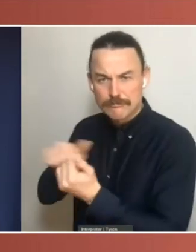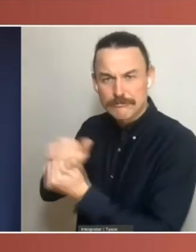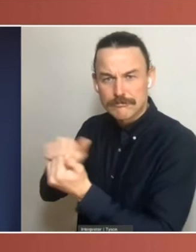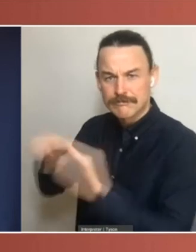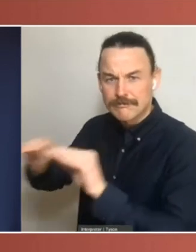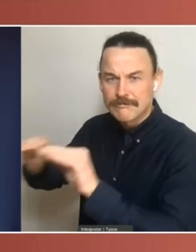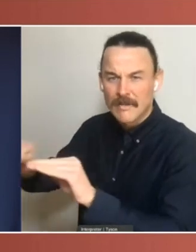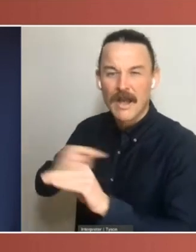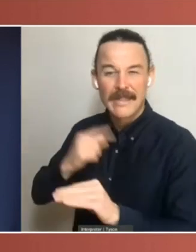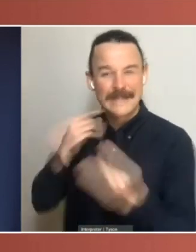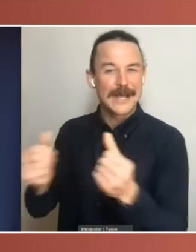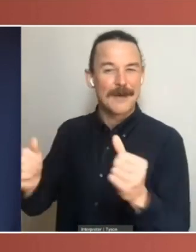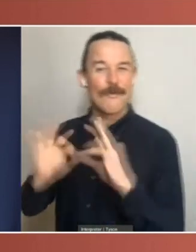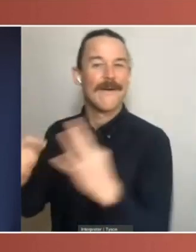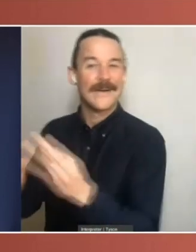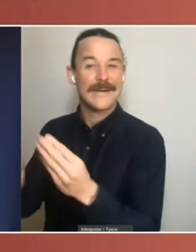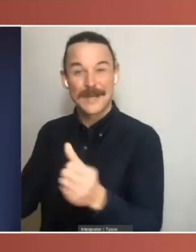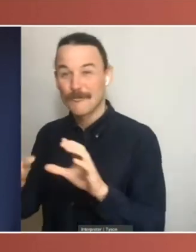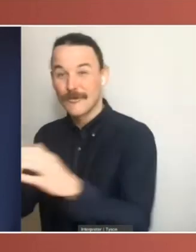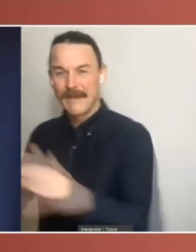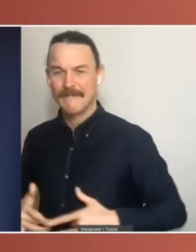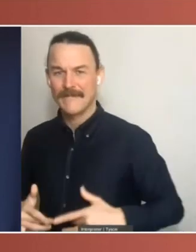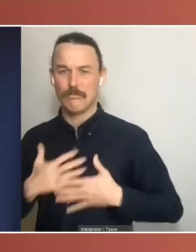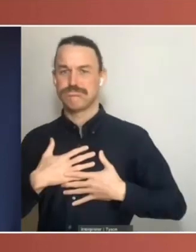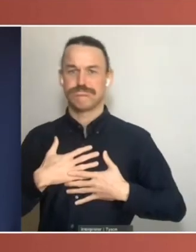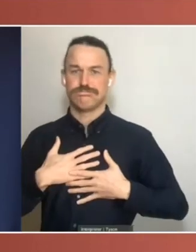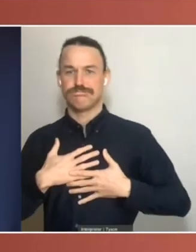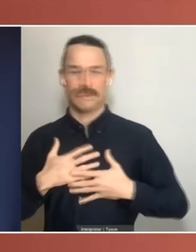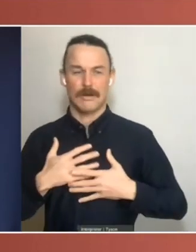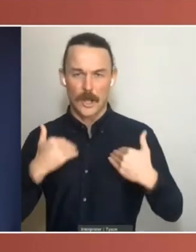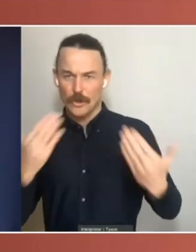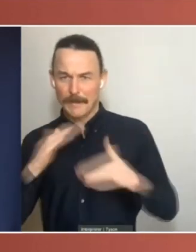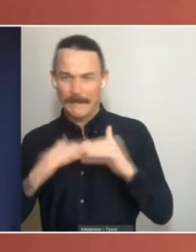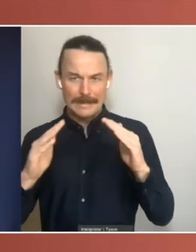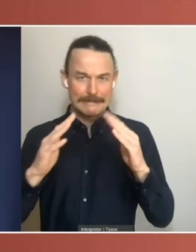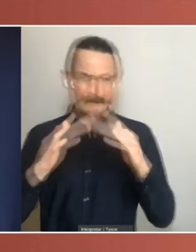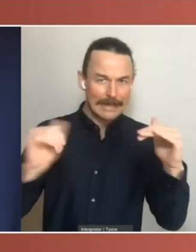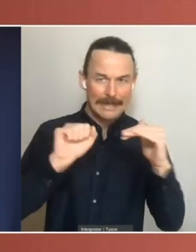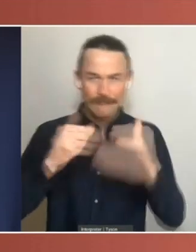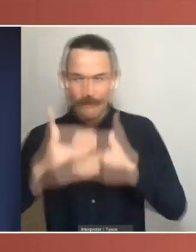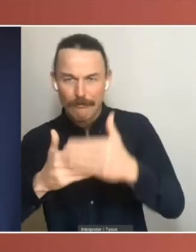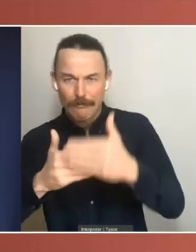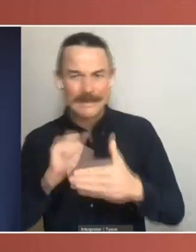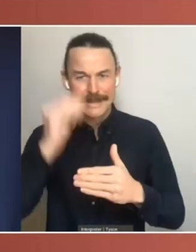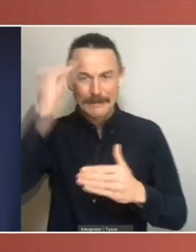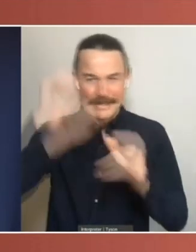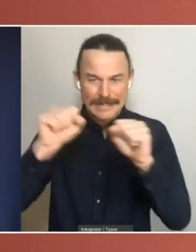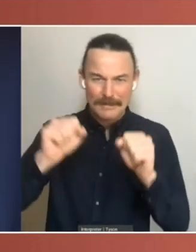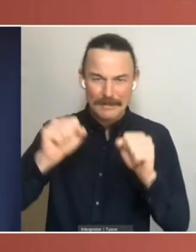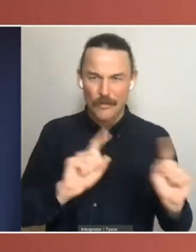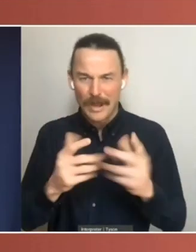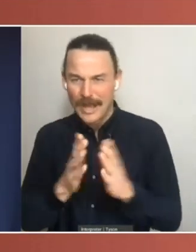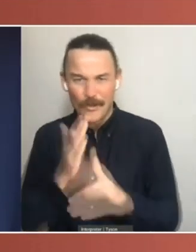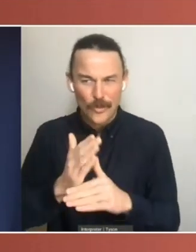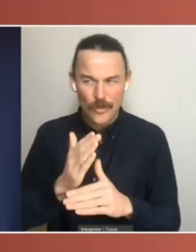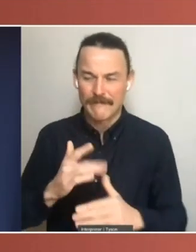and groups to work their way through Senate processes, and the Senate committee system in particular. I think it's an excellent idea, and I'm very